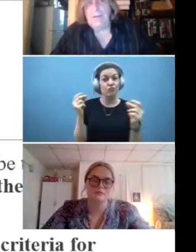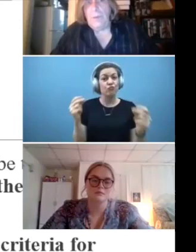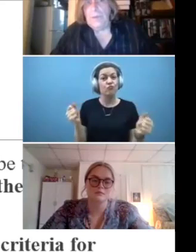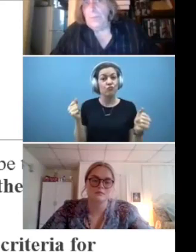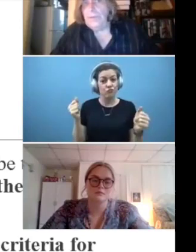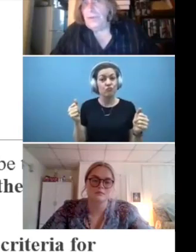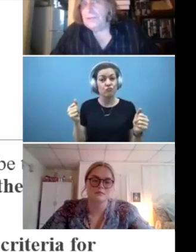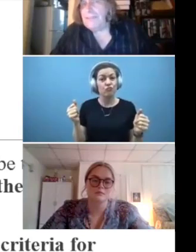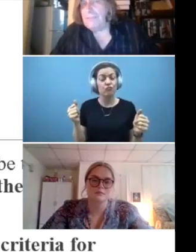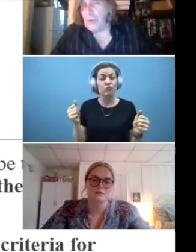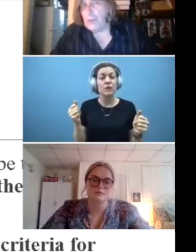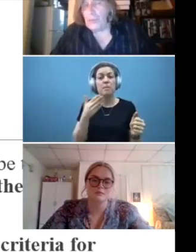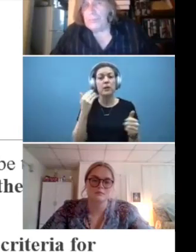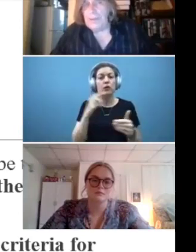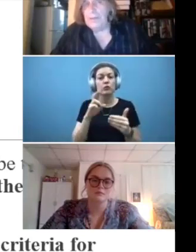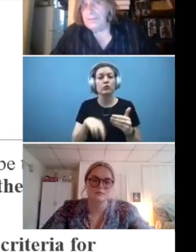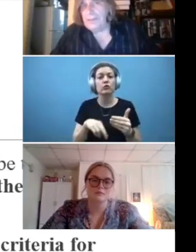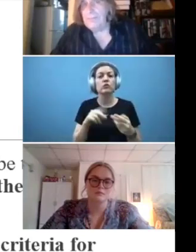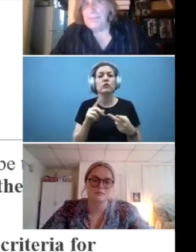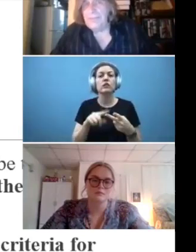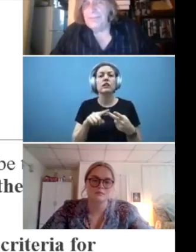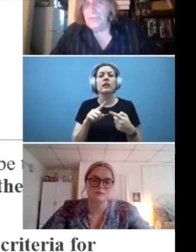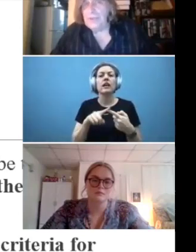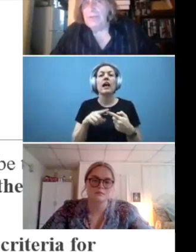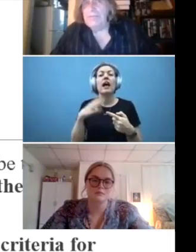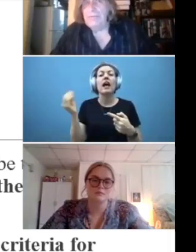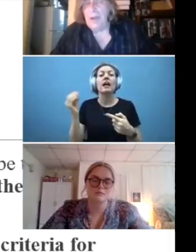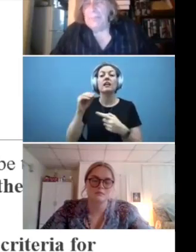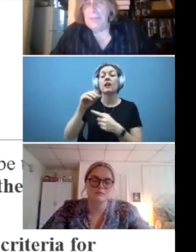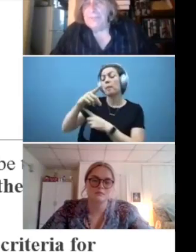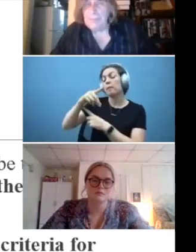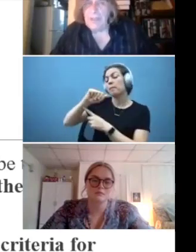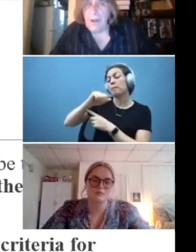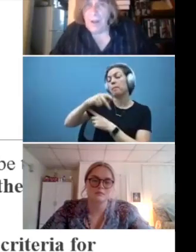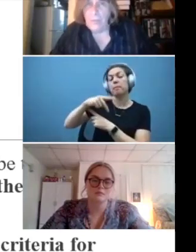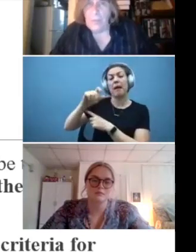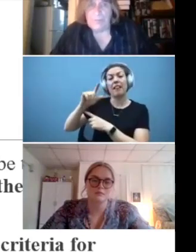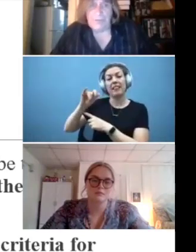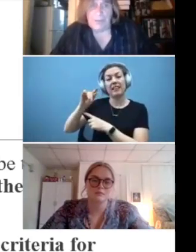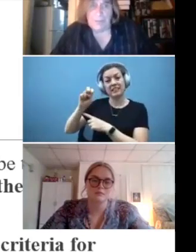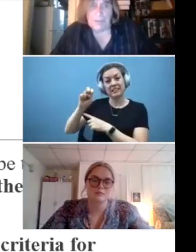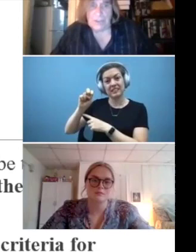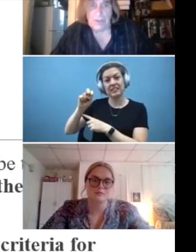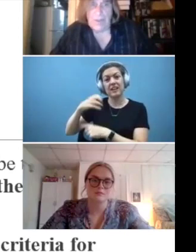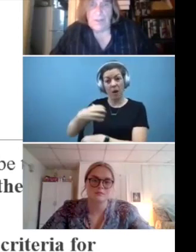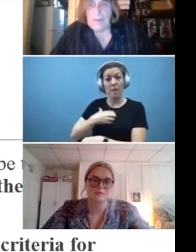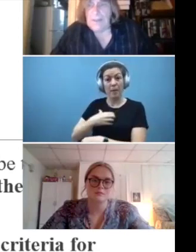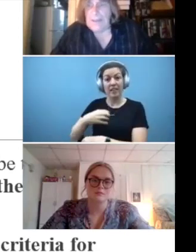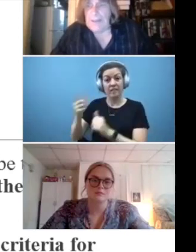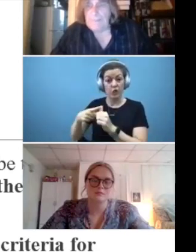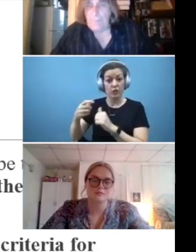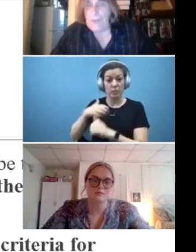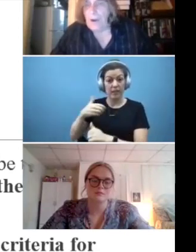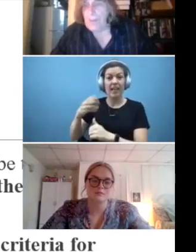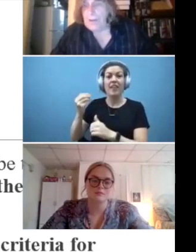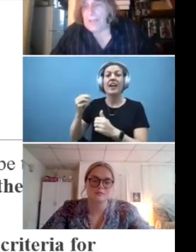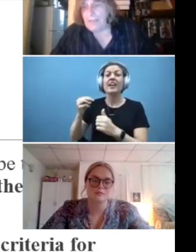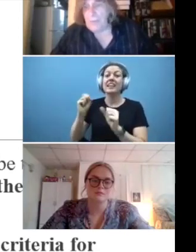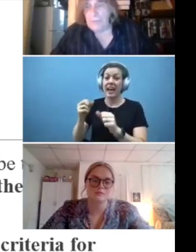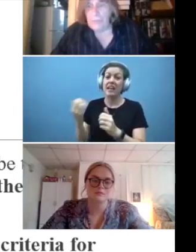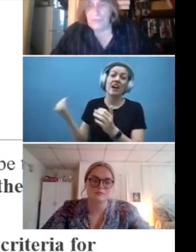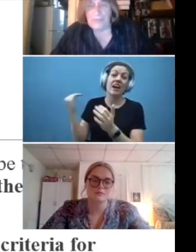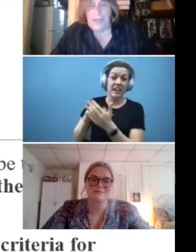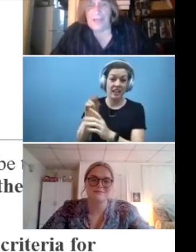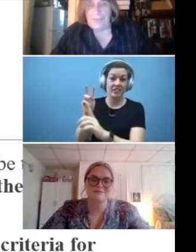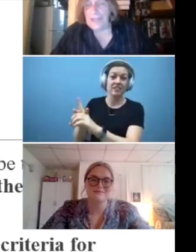on what was called a further appeal. In some instances, you can appeal something all the way up to the commissioner. Um, we are about